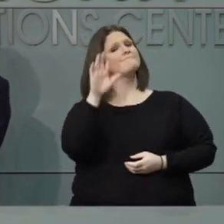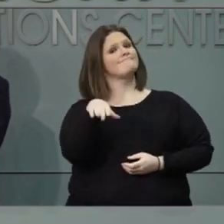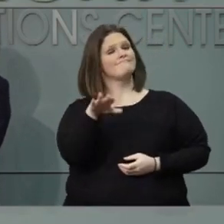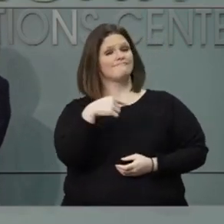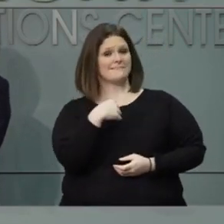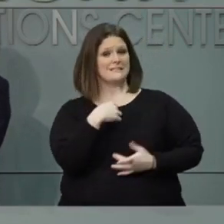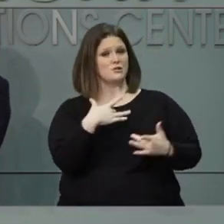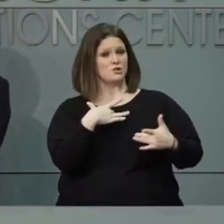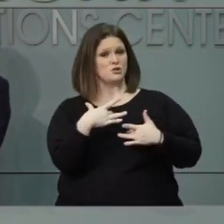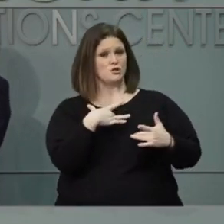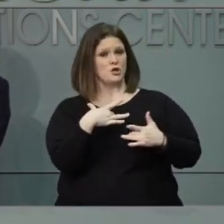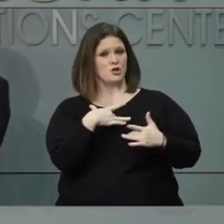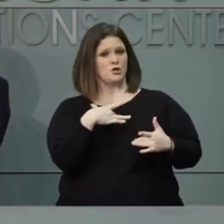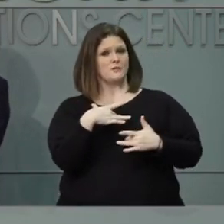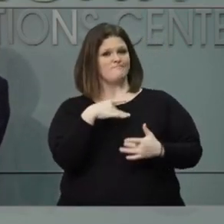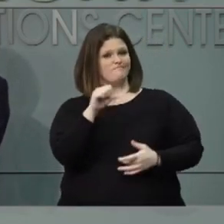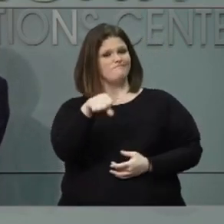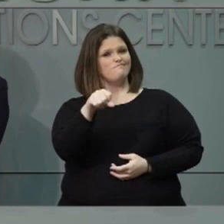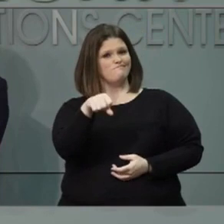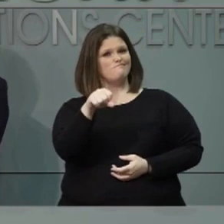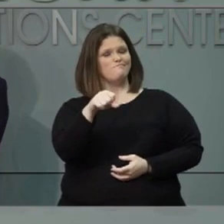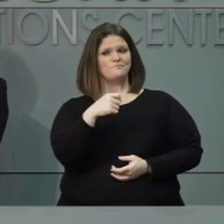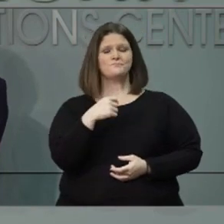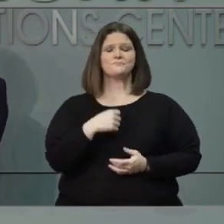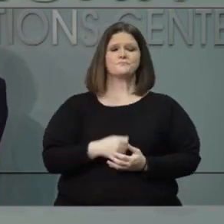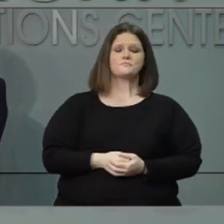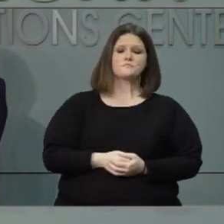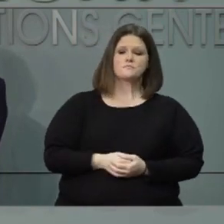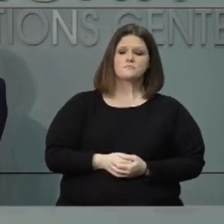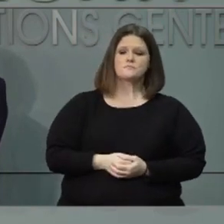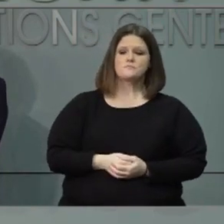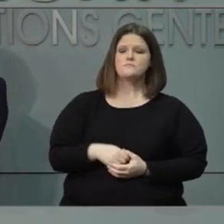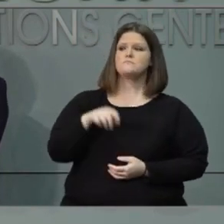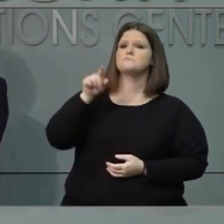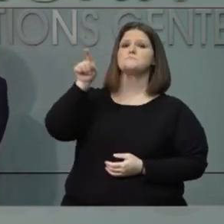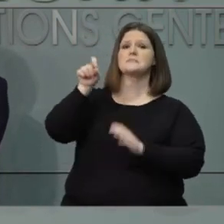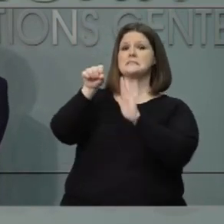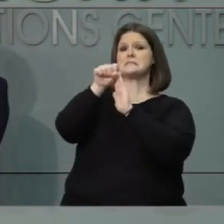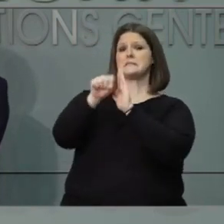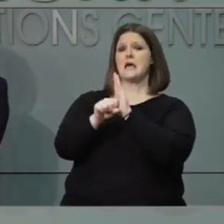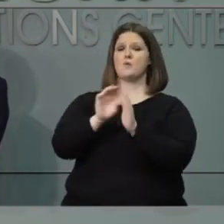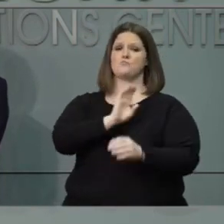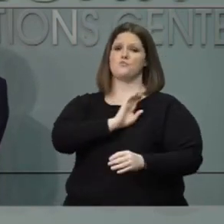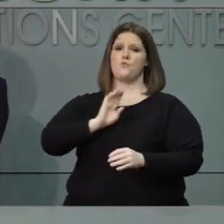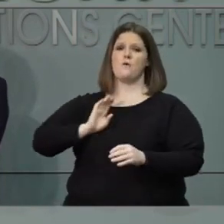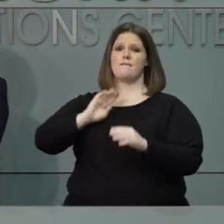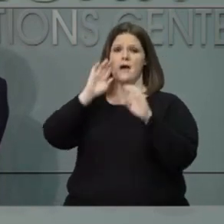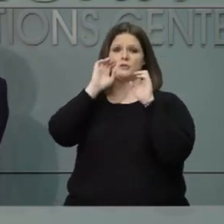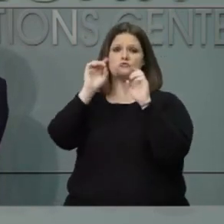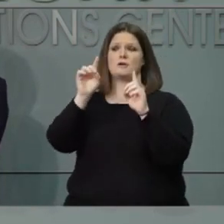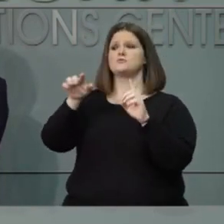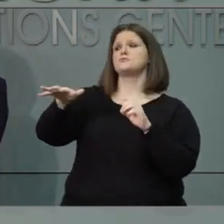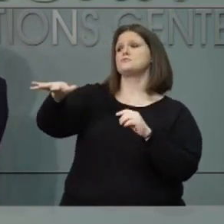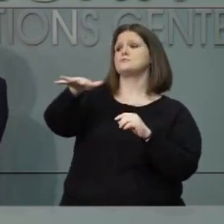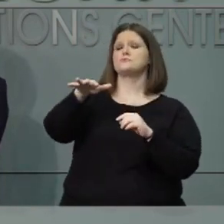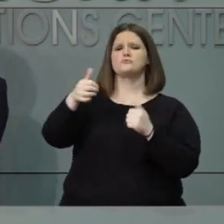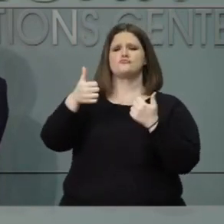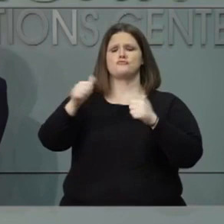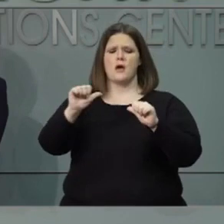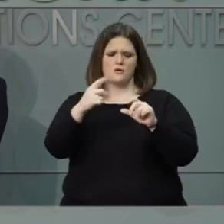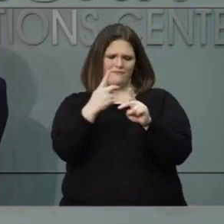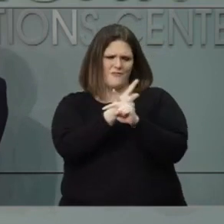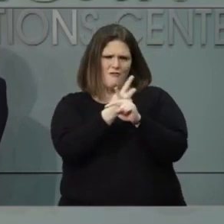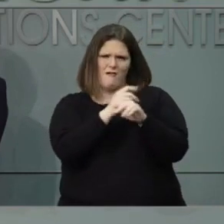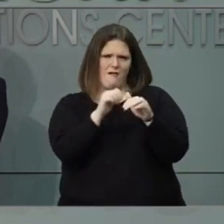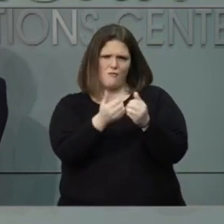I understand that what's happening now at the State Board of Education is they're looking at ways to try to deal with